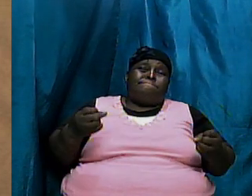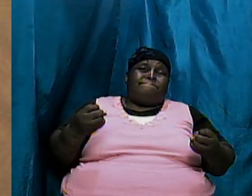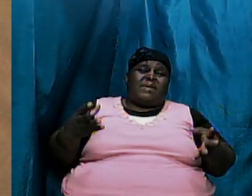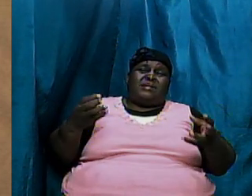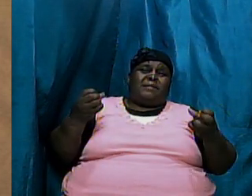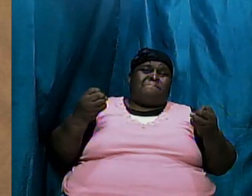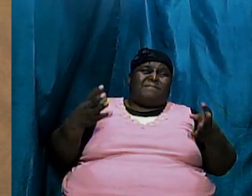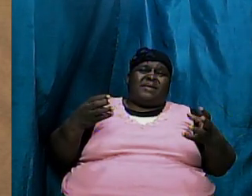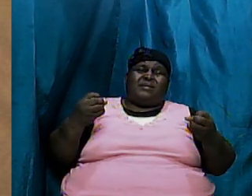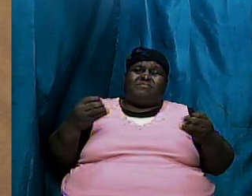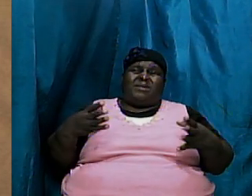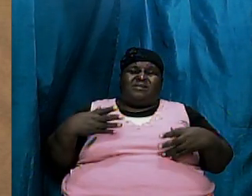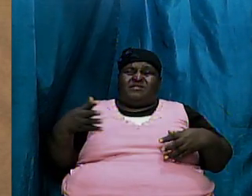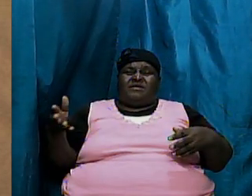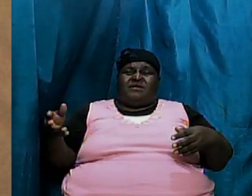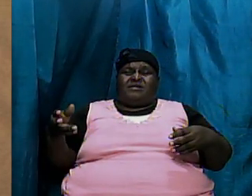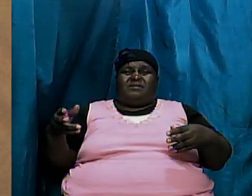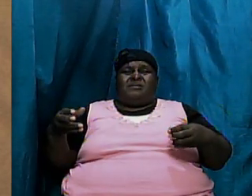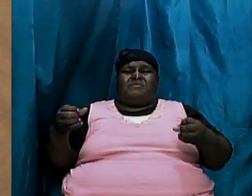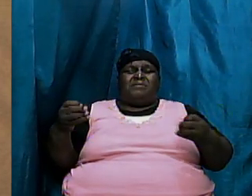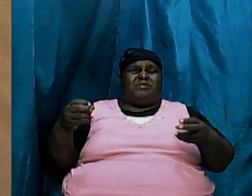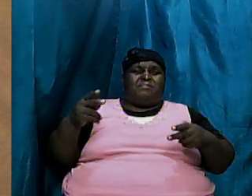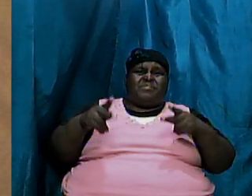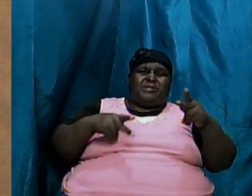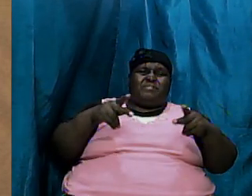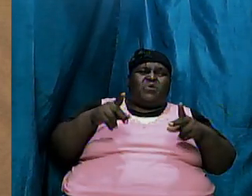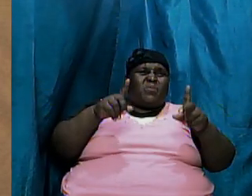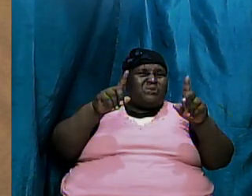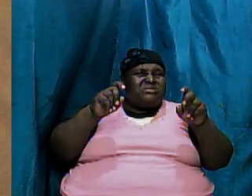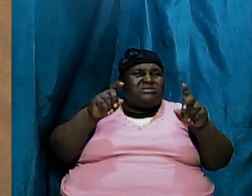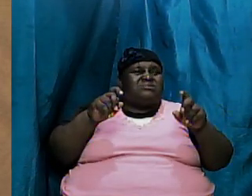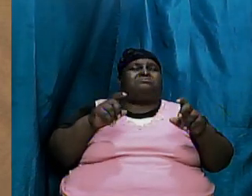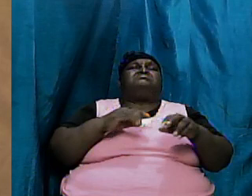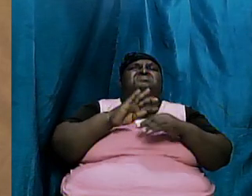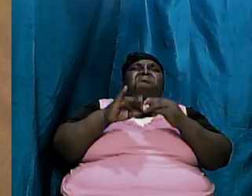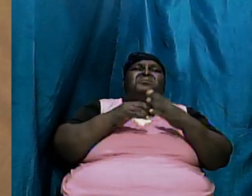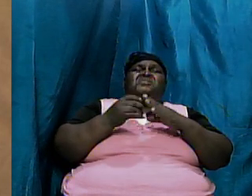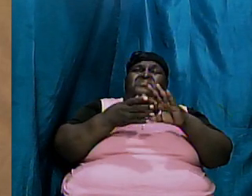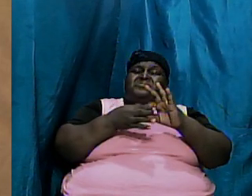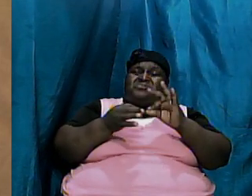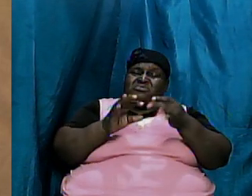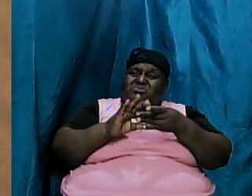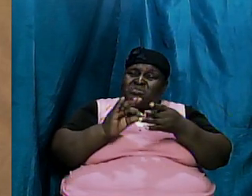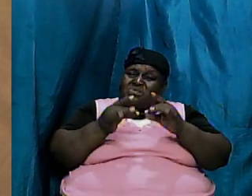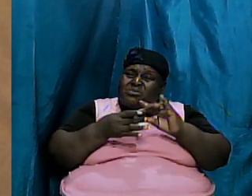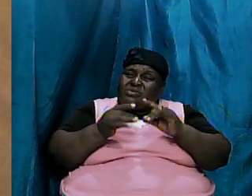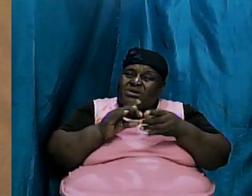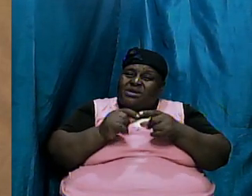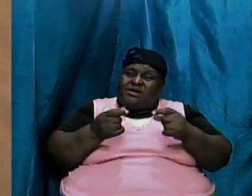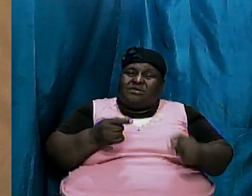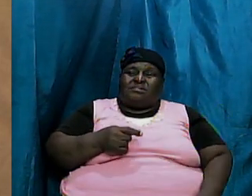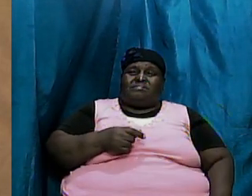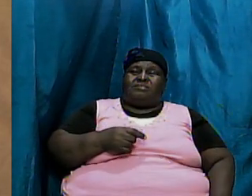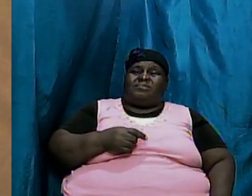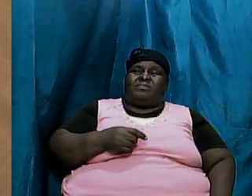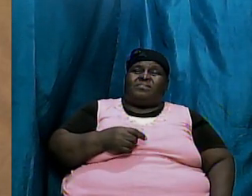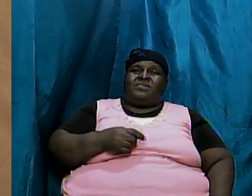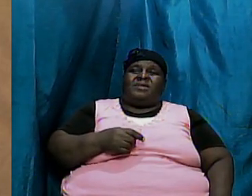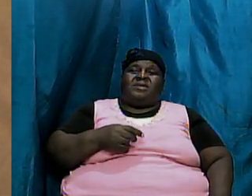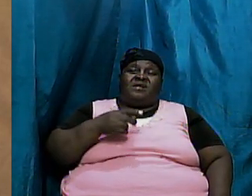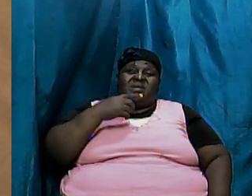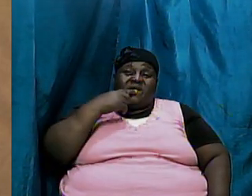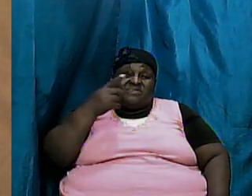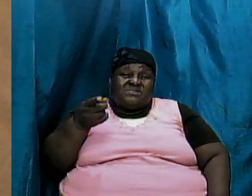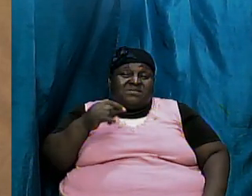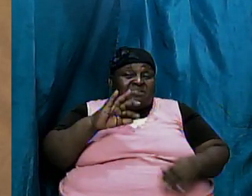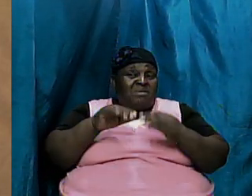question in all of this story is you know apart from saying all that